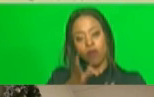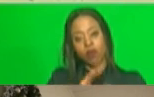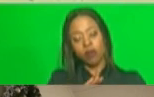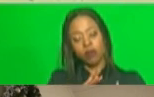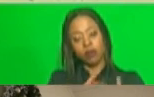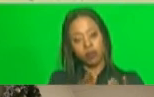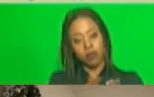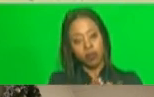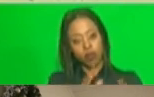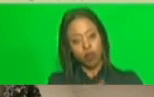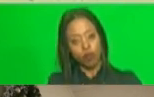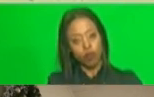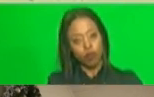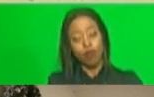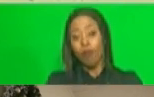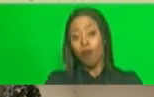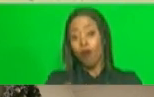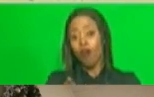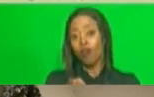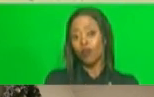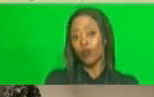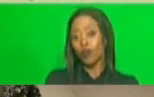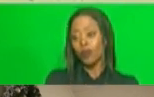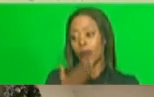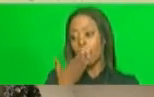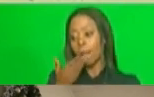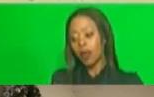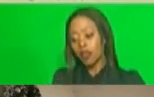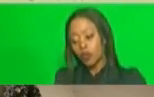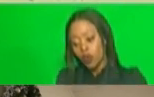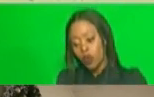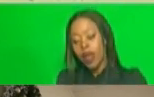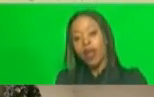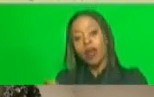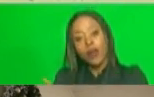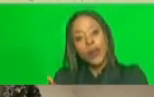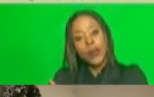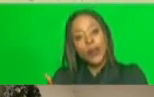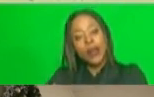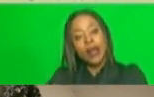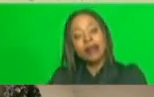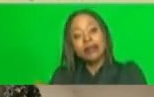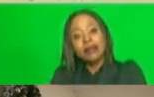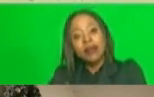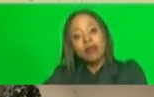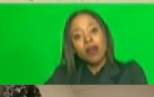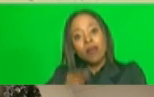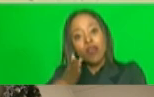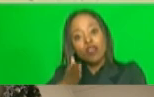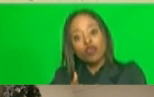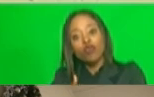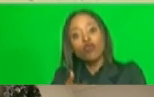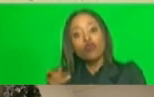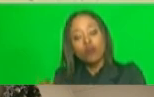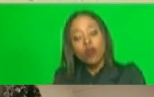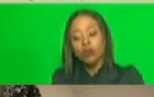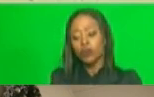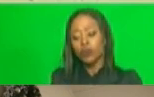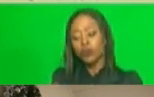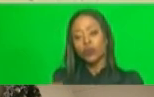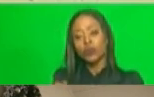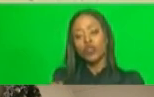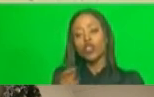schools on best practice protocols for preventing and managing foodborne illnesses within